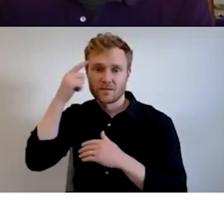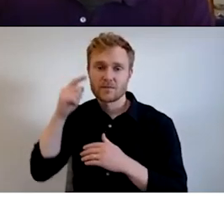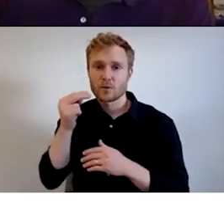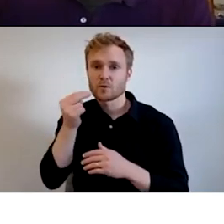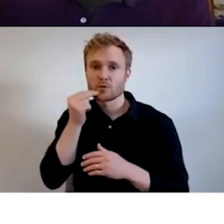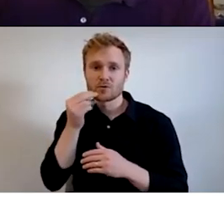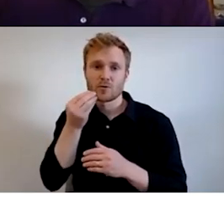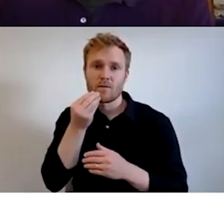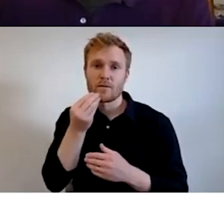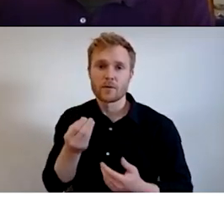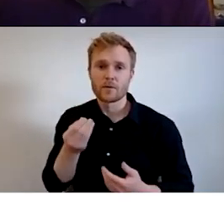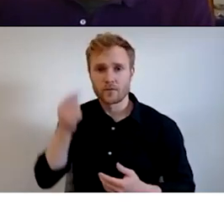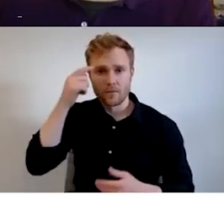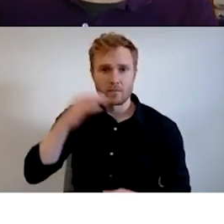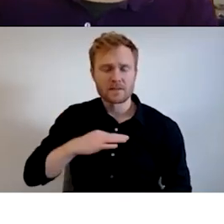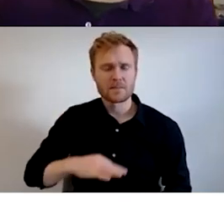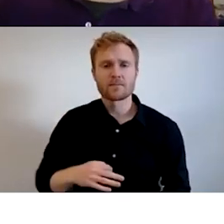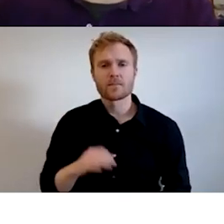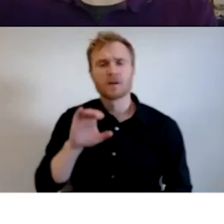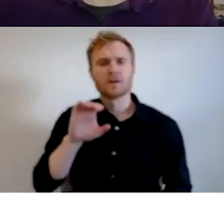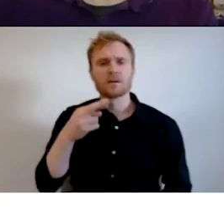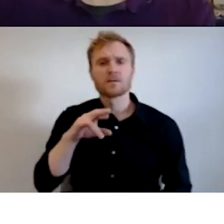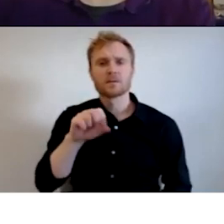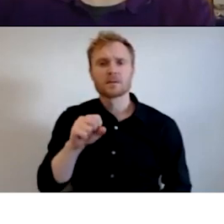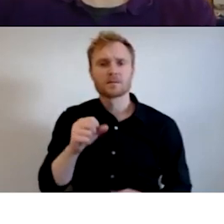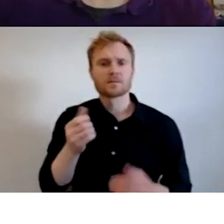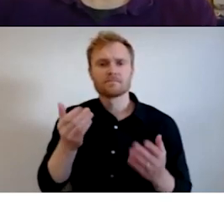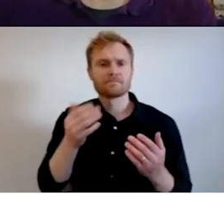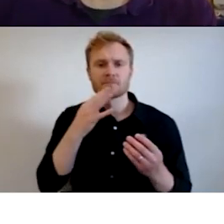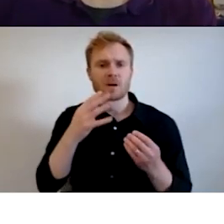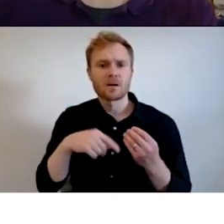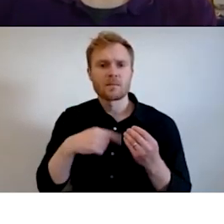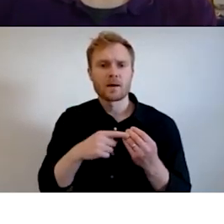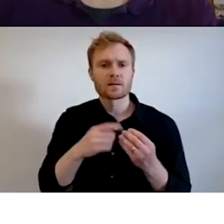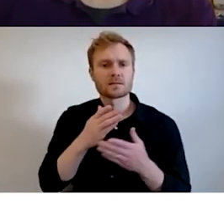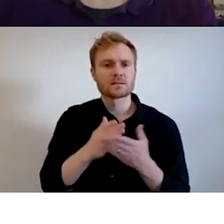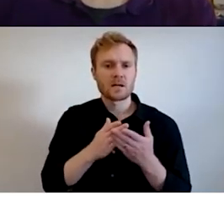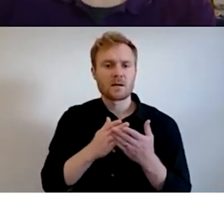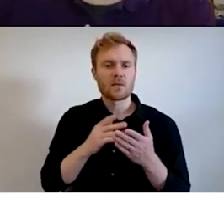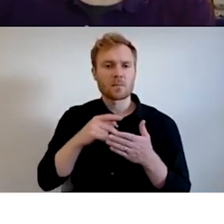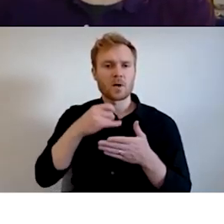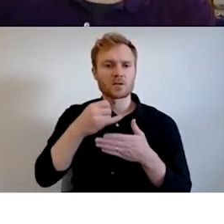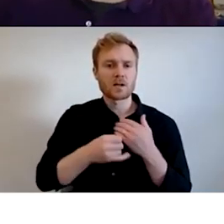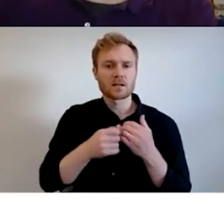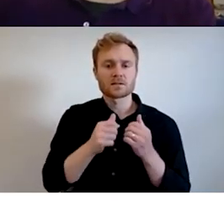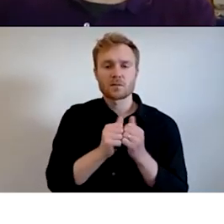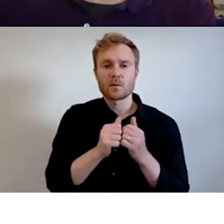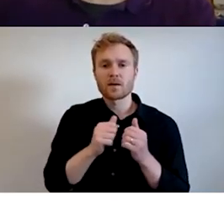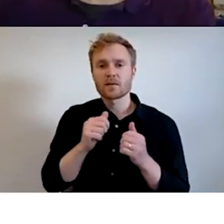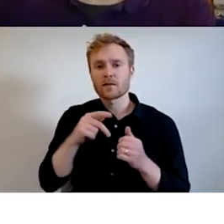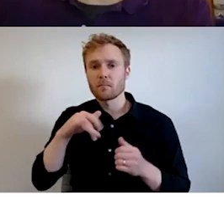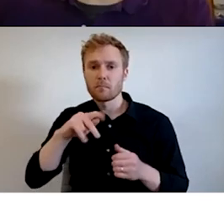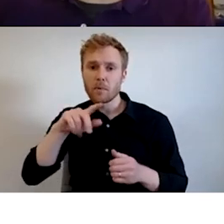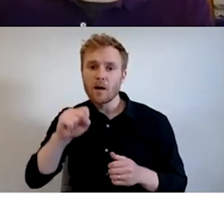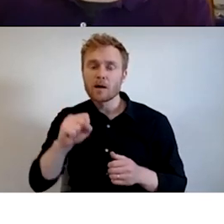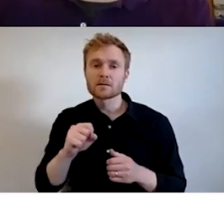if you just want to talk about kind of the, some of the initiatives we have going on in the parks, um, now with how we're growing things and then if you have